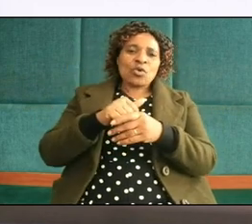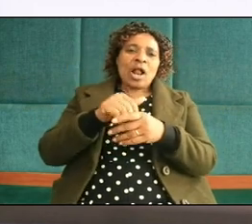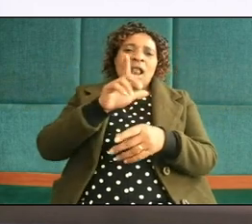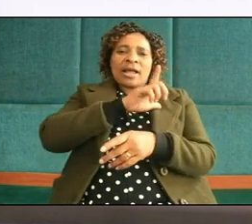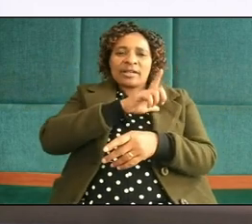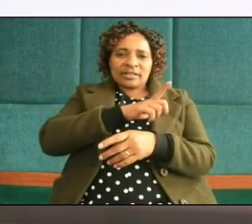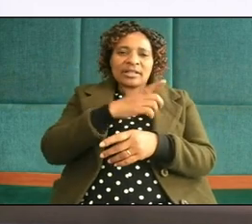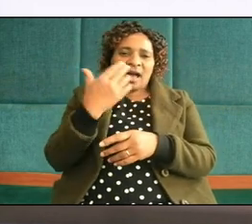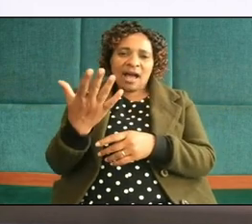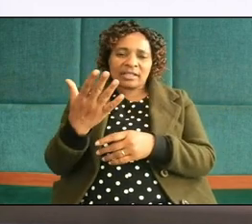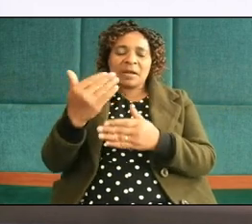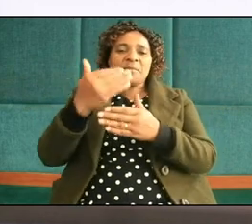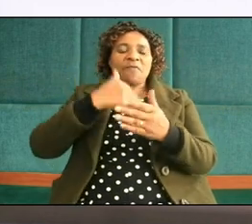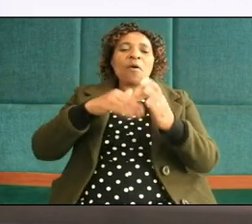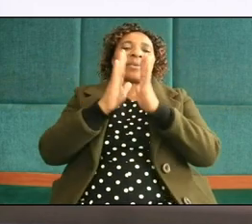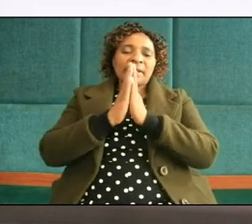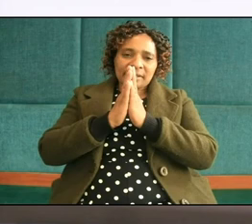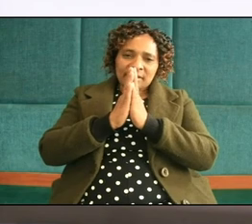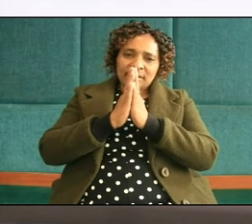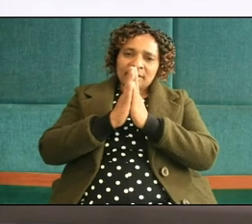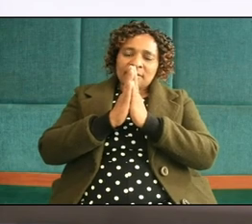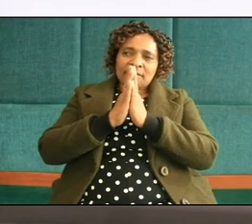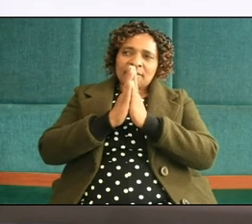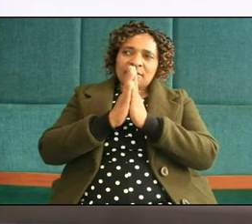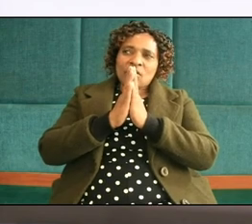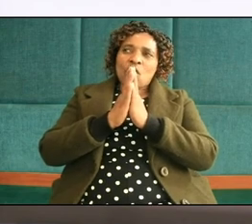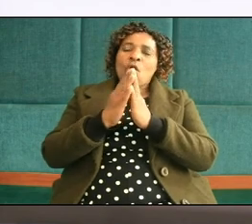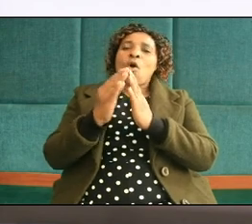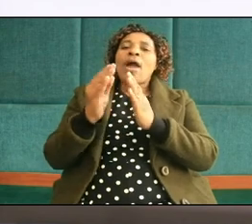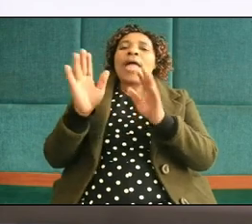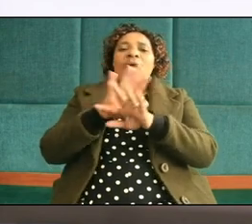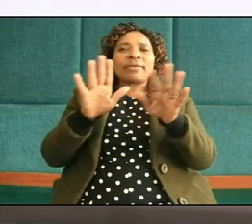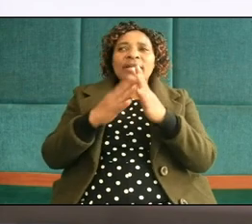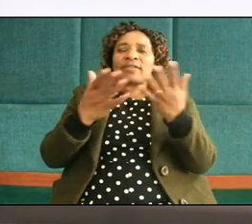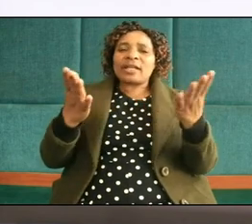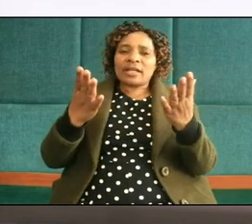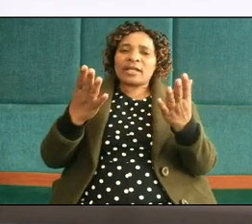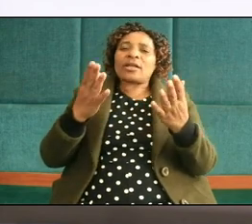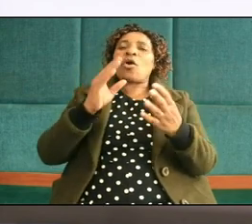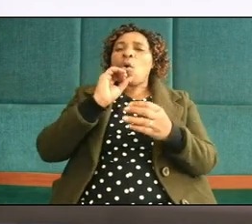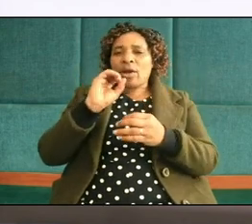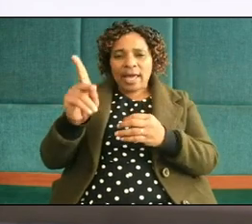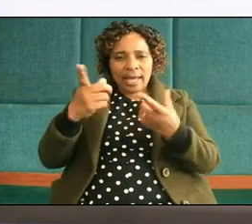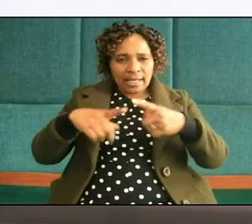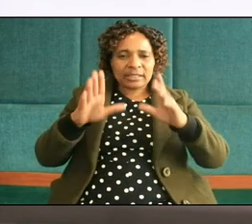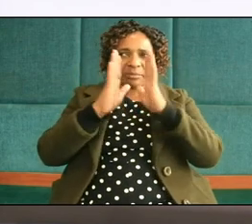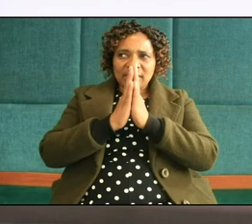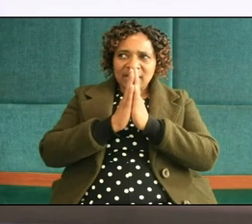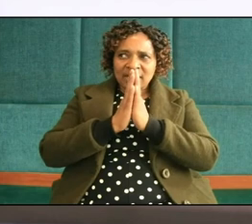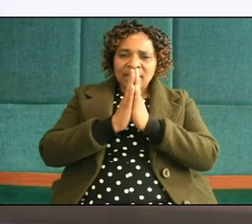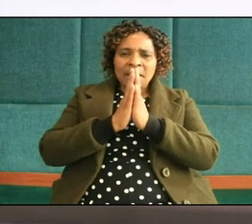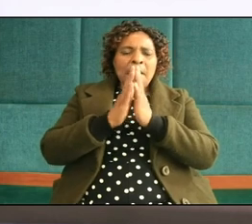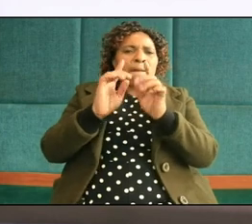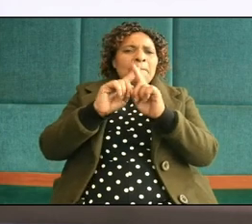hands before praying all will be okay let's pray and the lady without